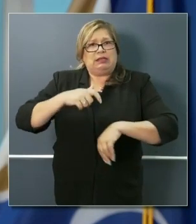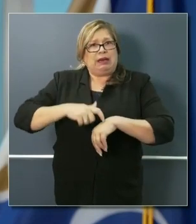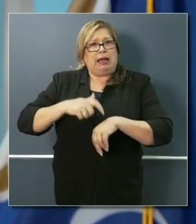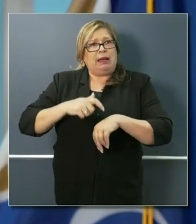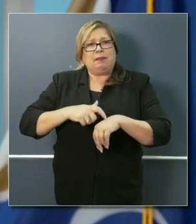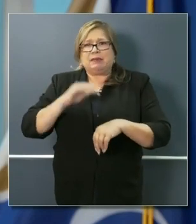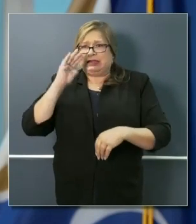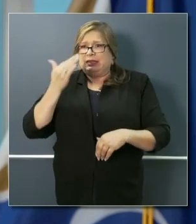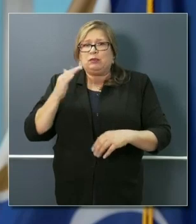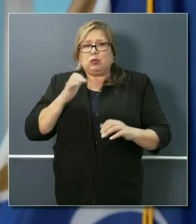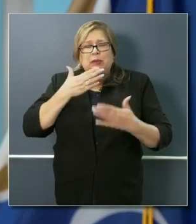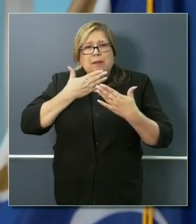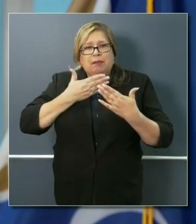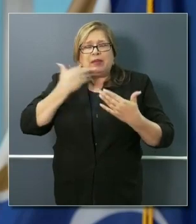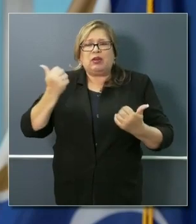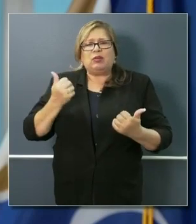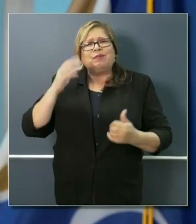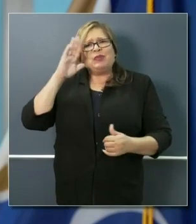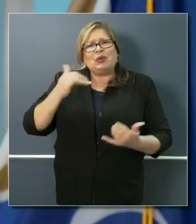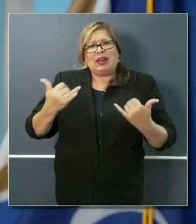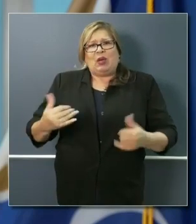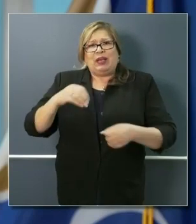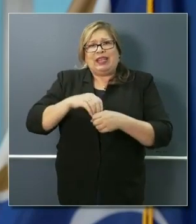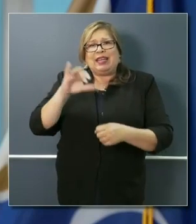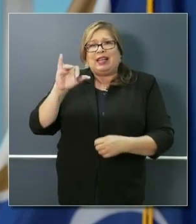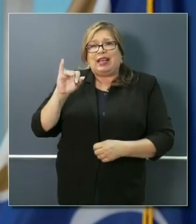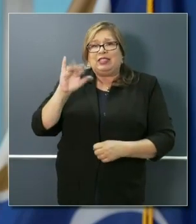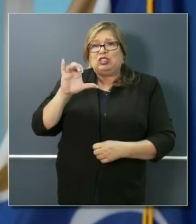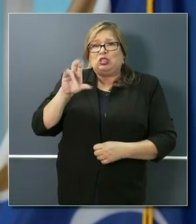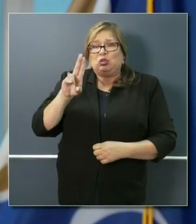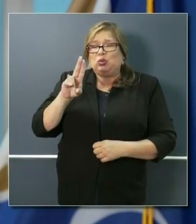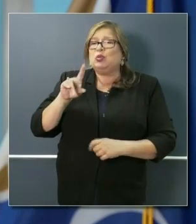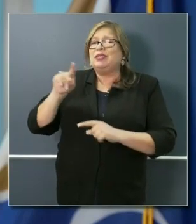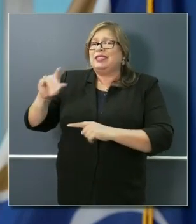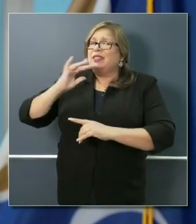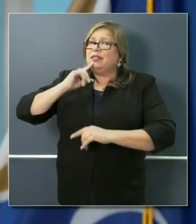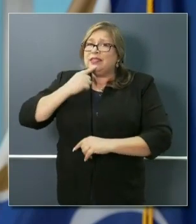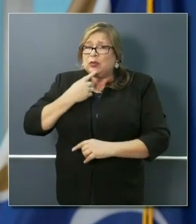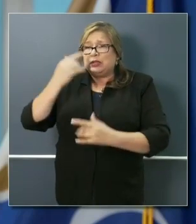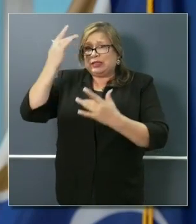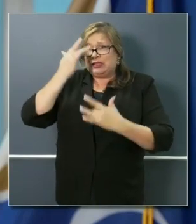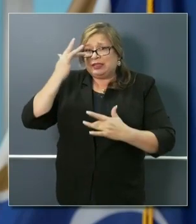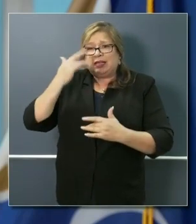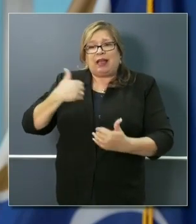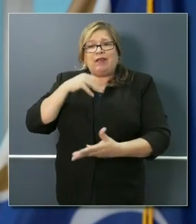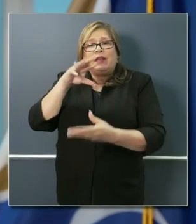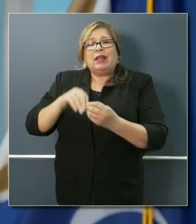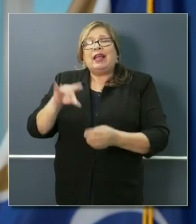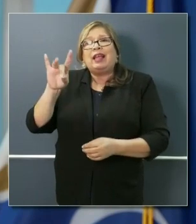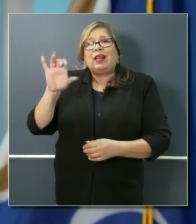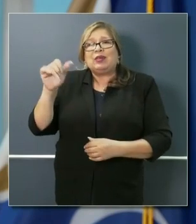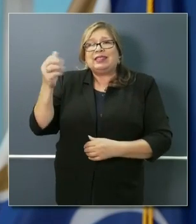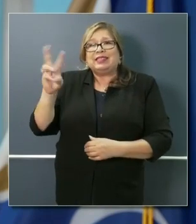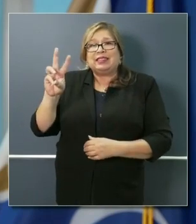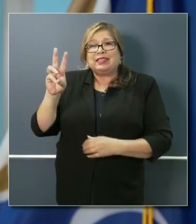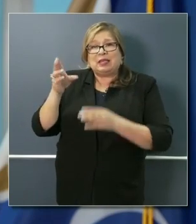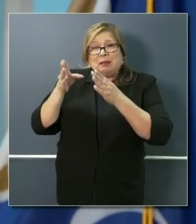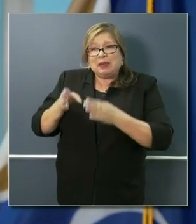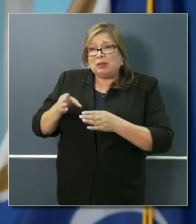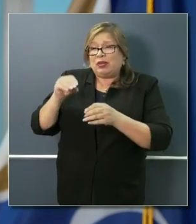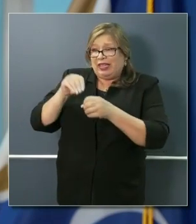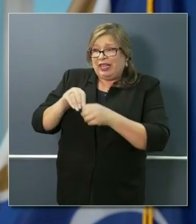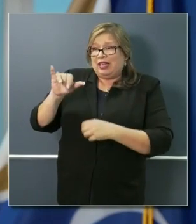goes out to them. It's 100, or excuse me, 816 individuals are currently in the ICU, represented a 5.4%